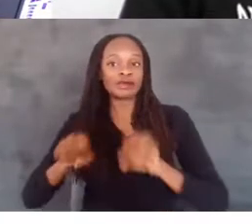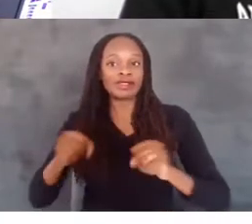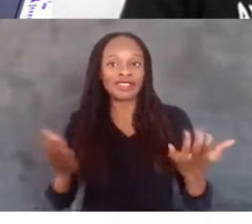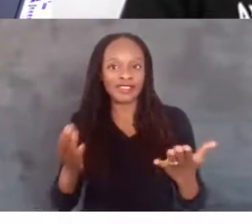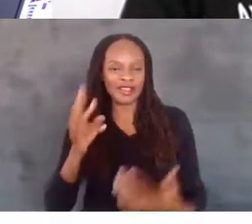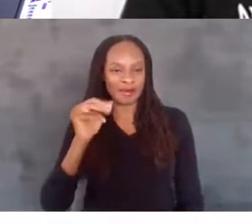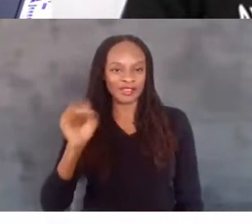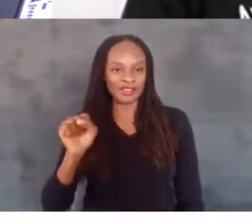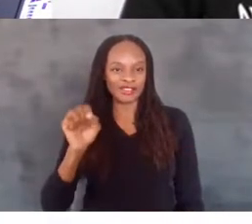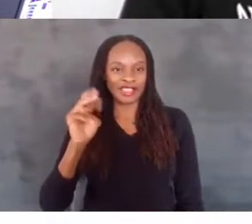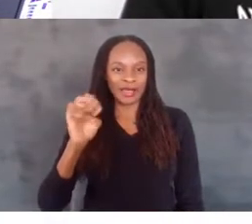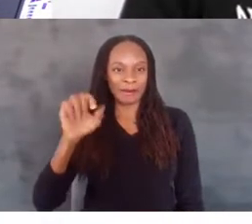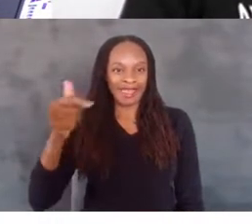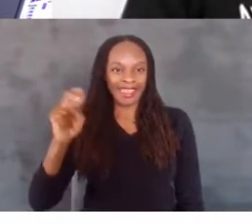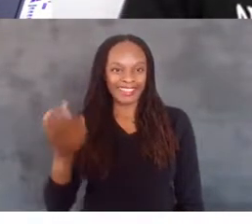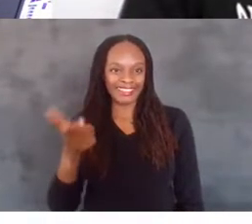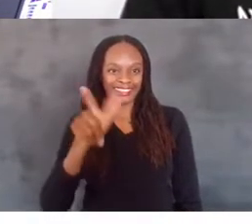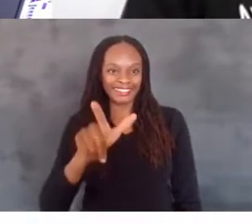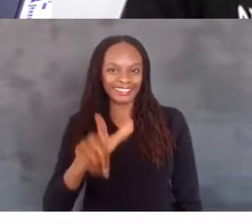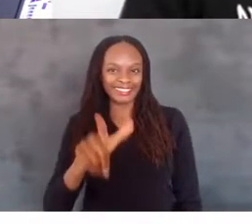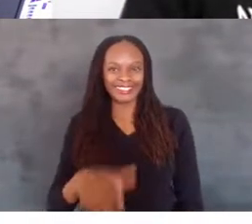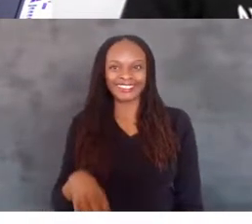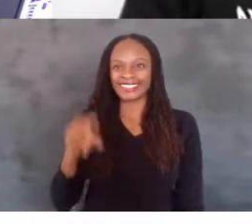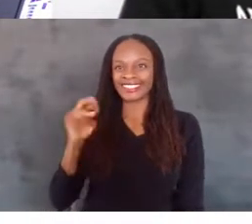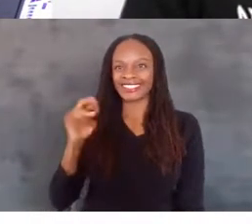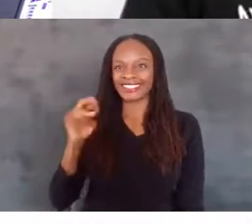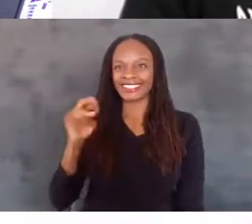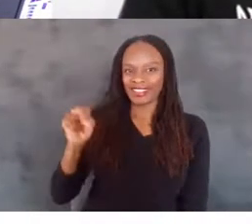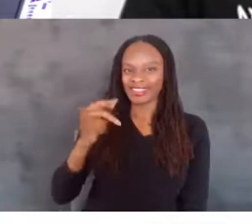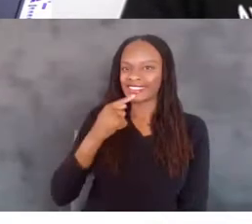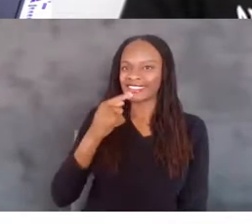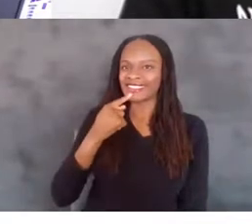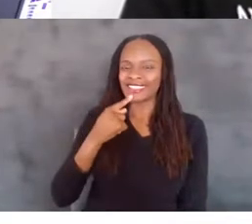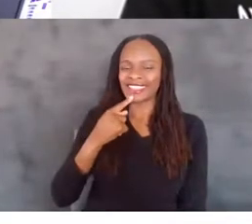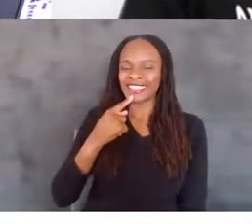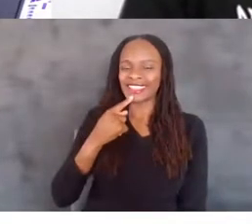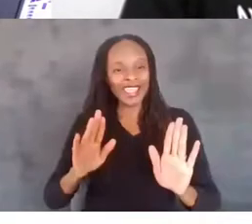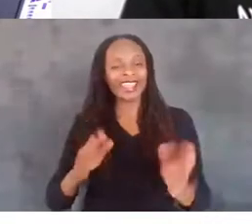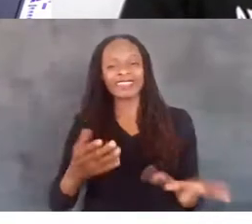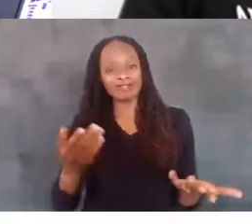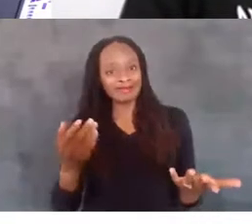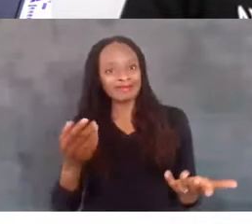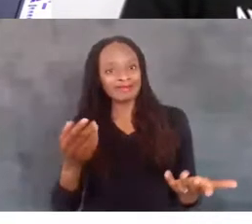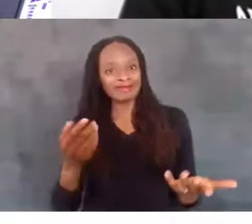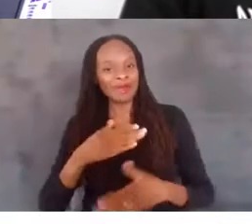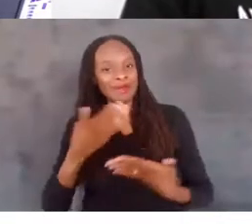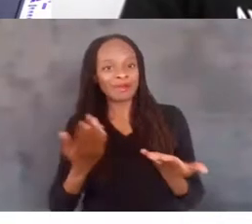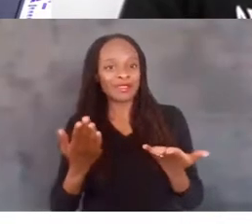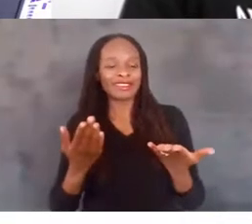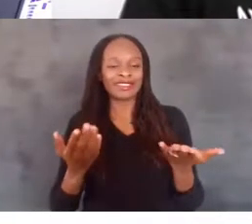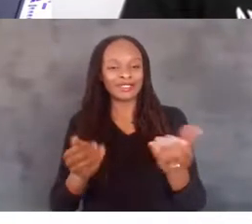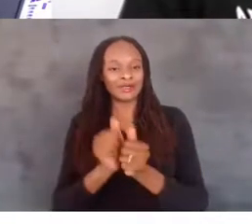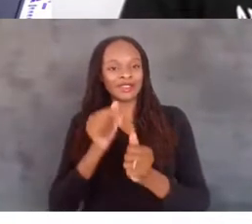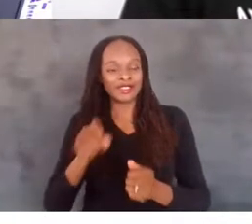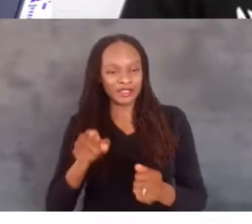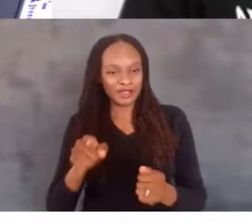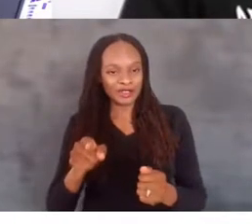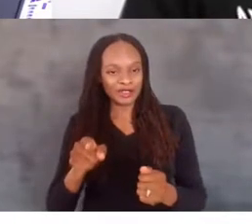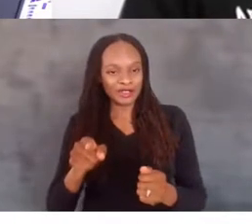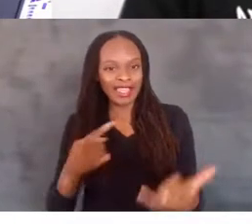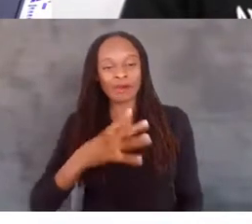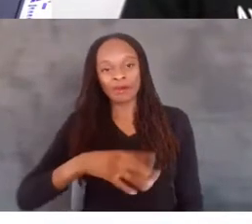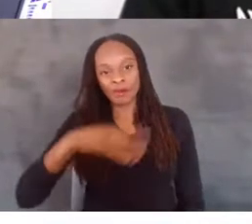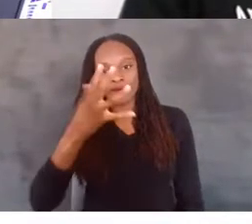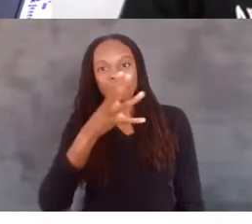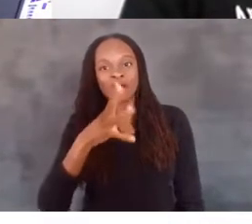Megan, over to you. Yeah, great. It's incredible to be here with you today. So I am a white woman wearing